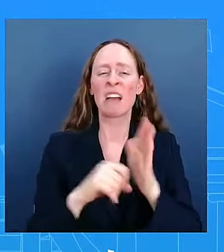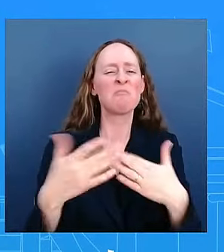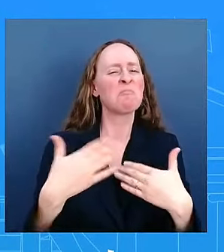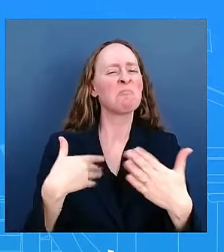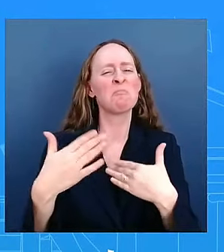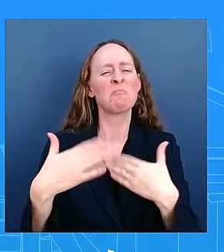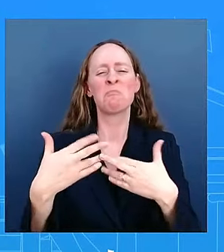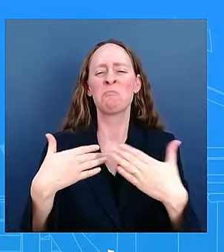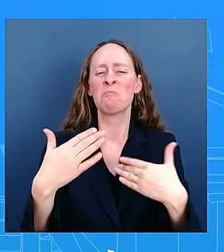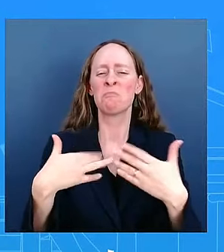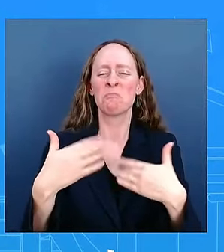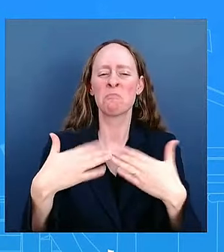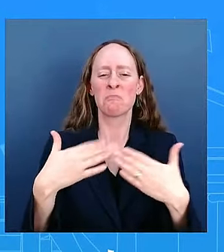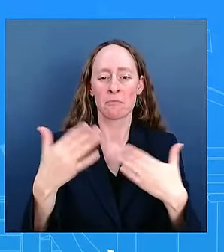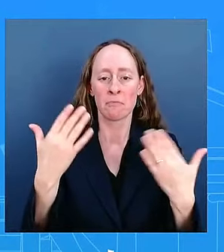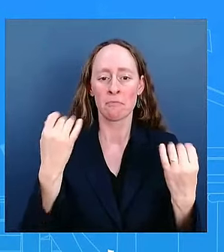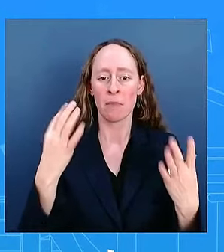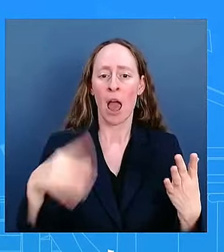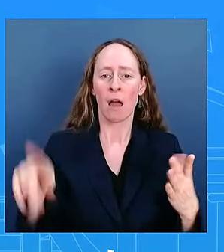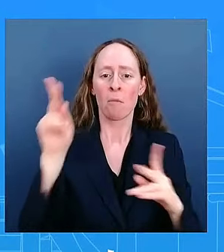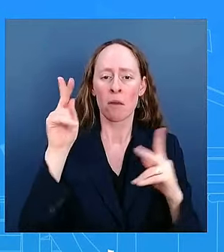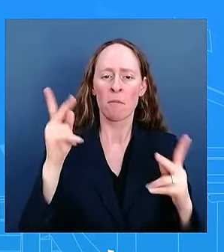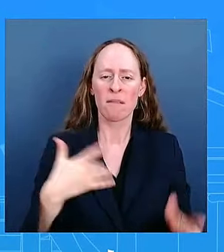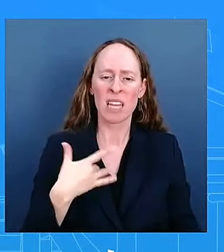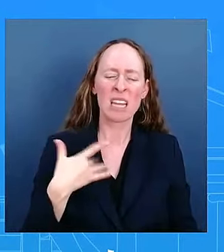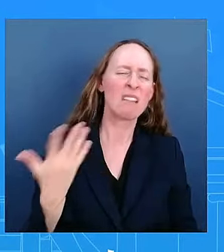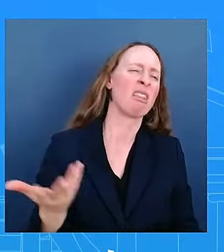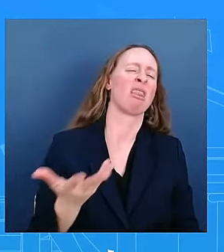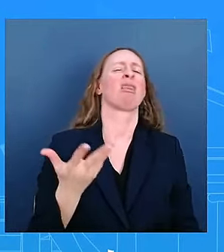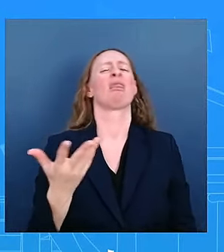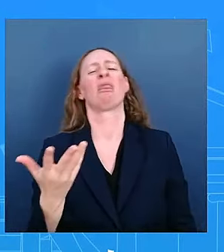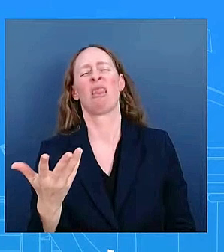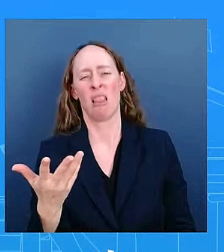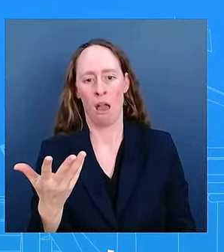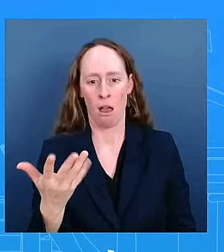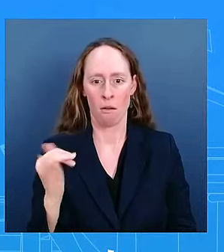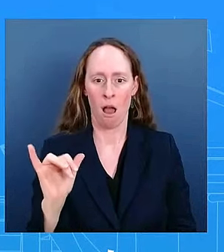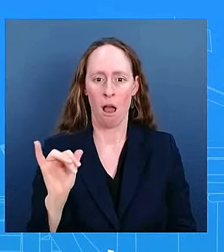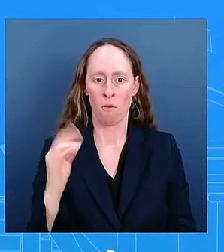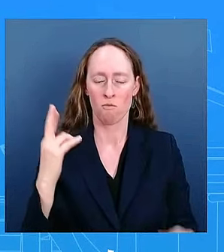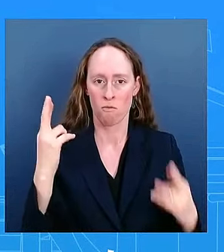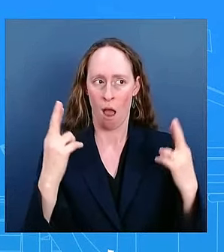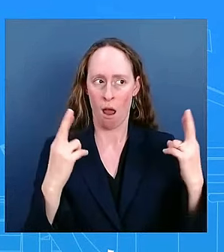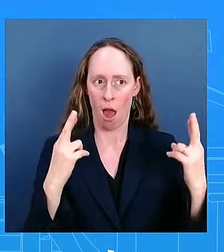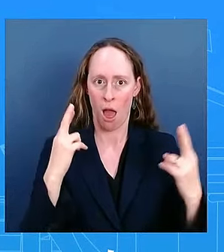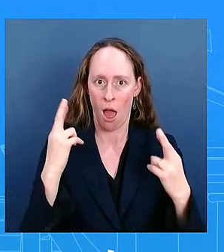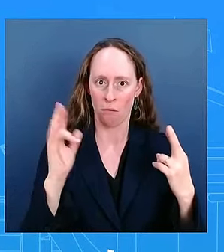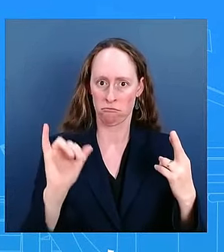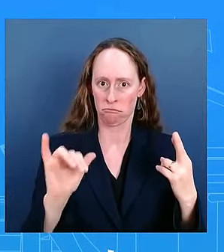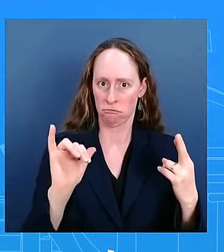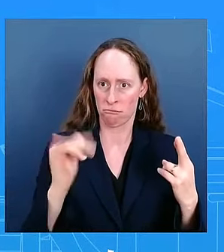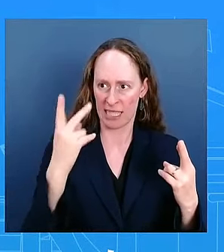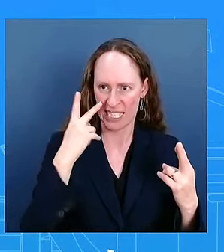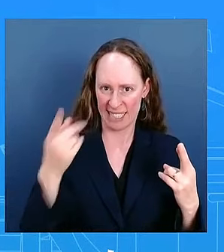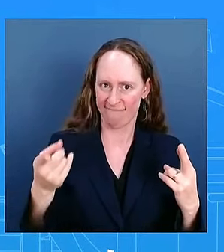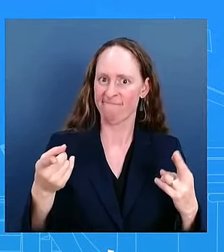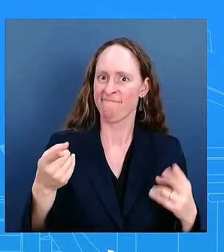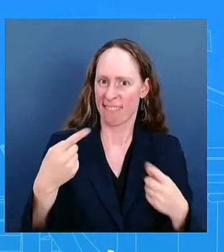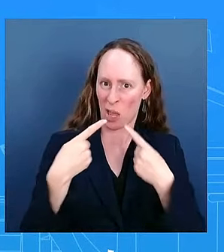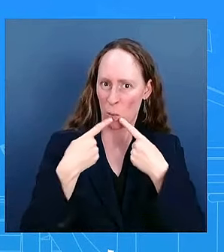repealing those measures because they see them actively at work building a factory in their district so